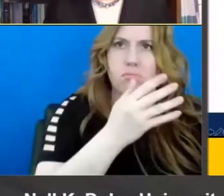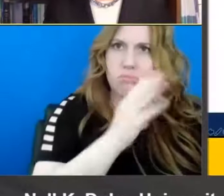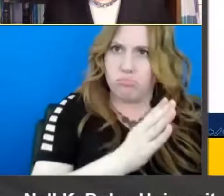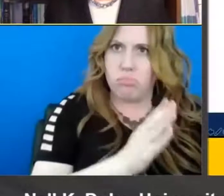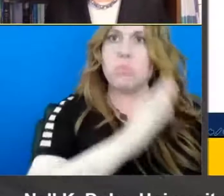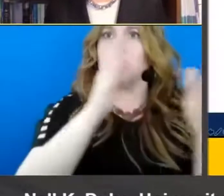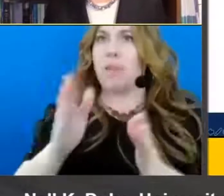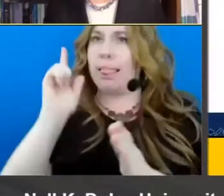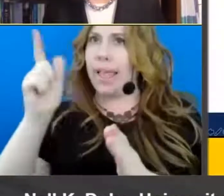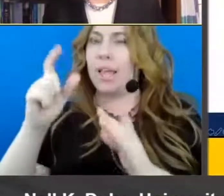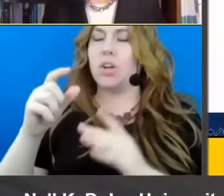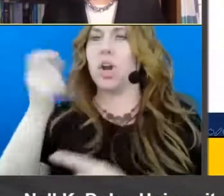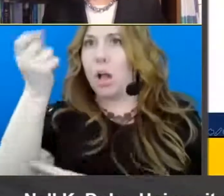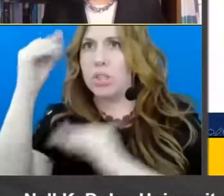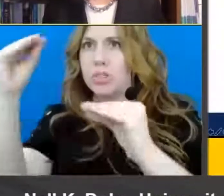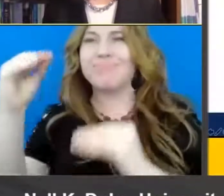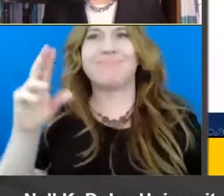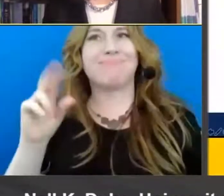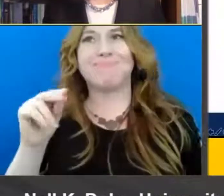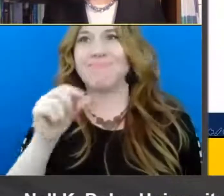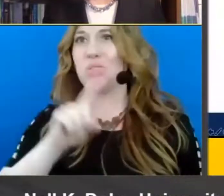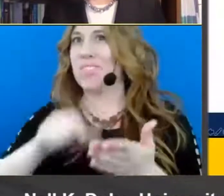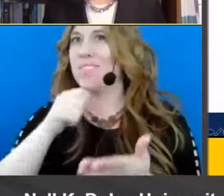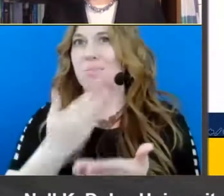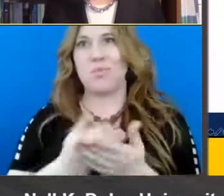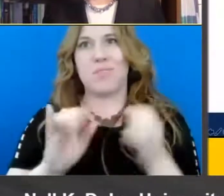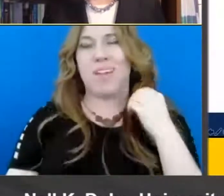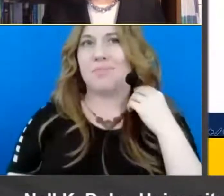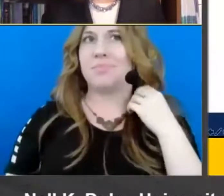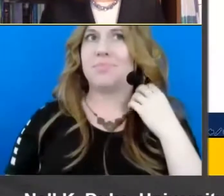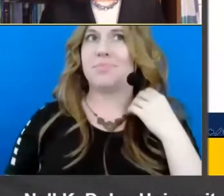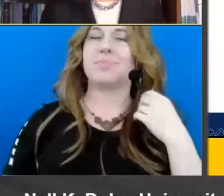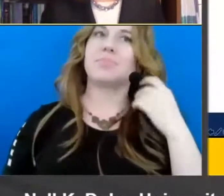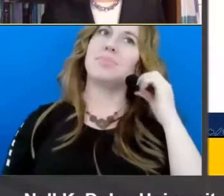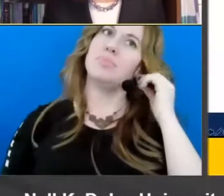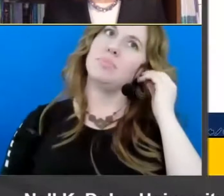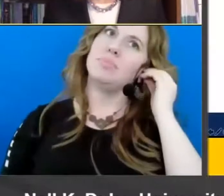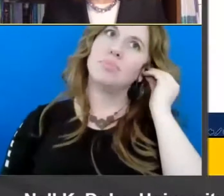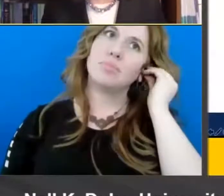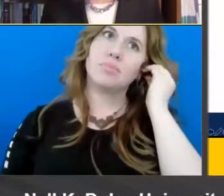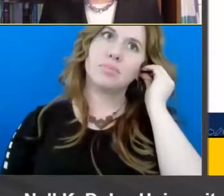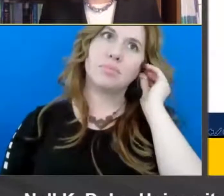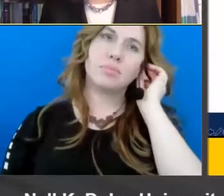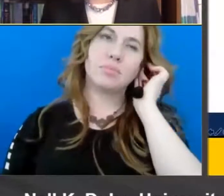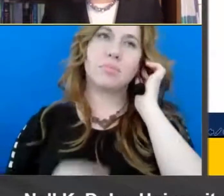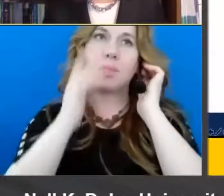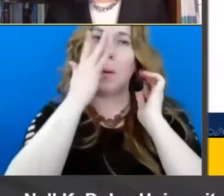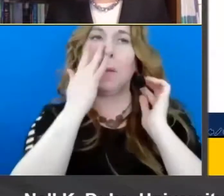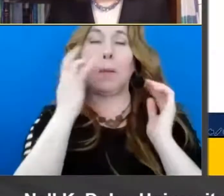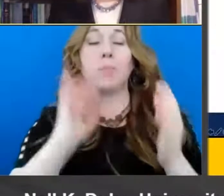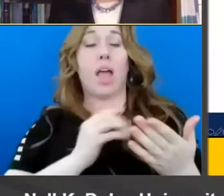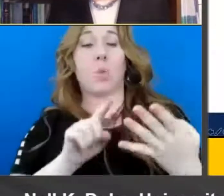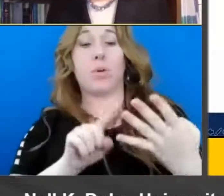it just just has not panned out in research so the fourth um major uh